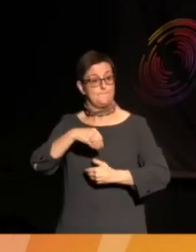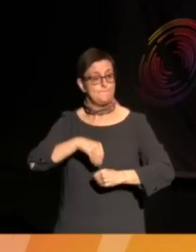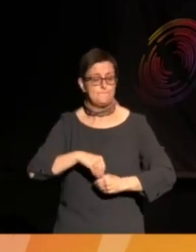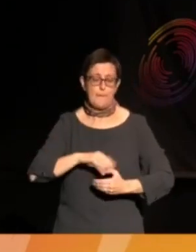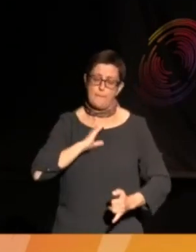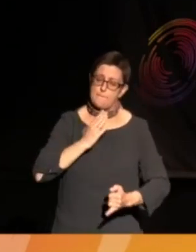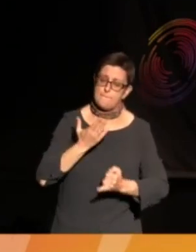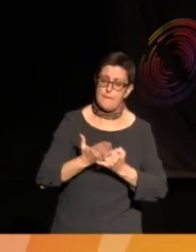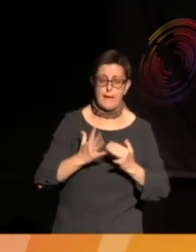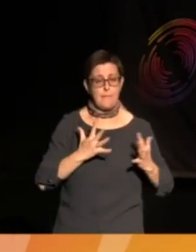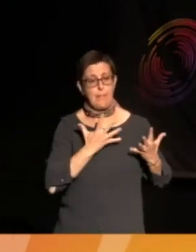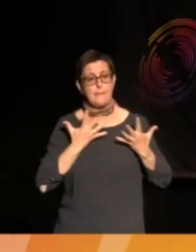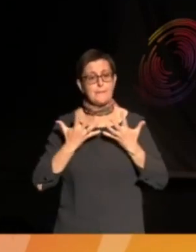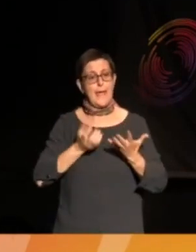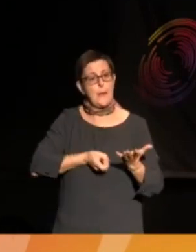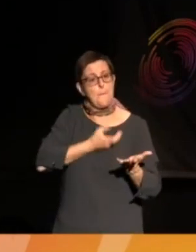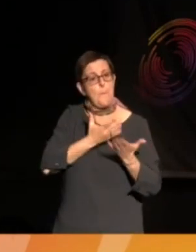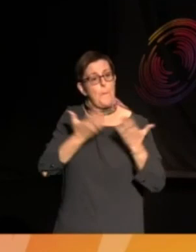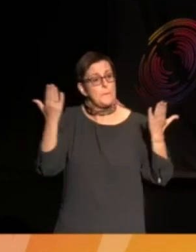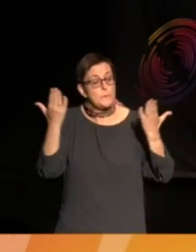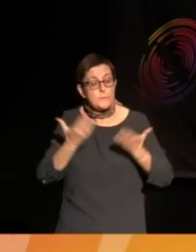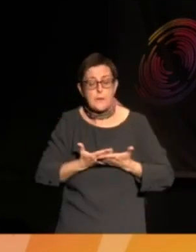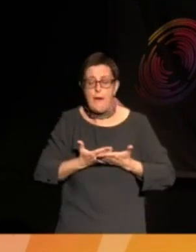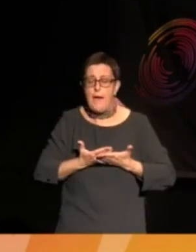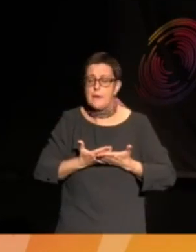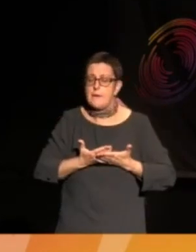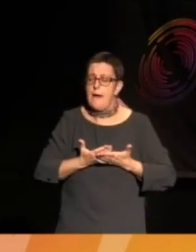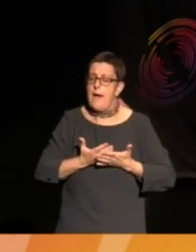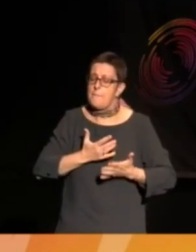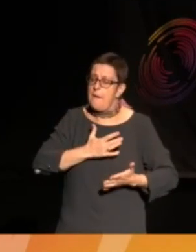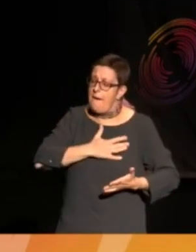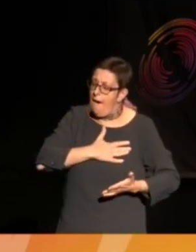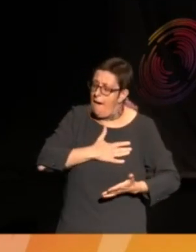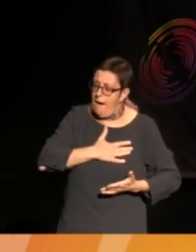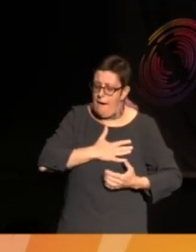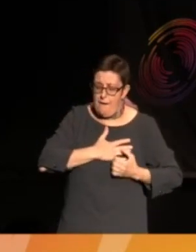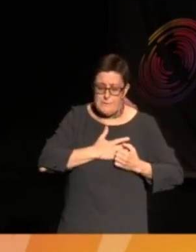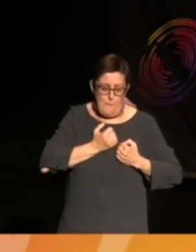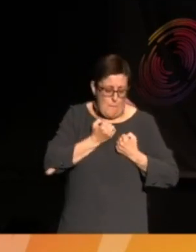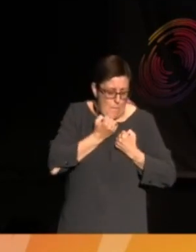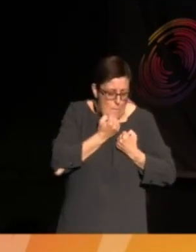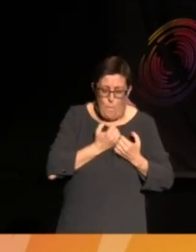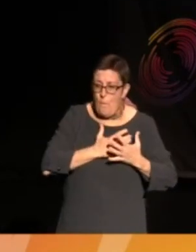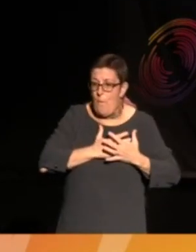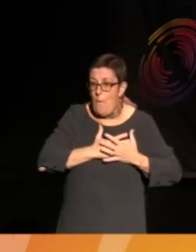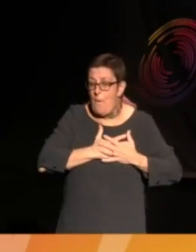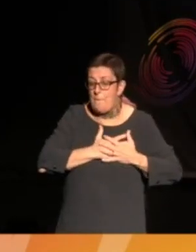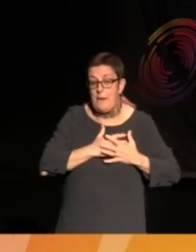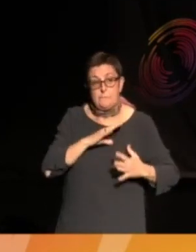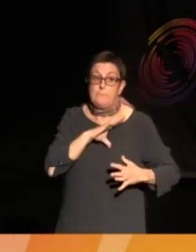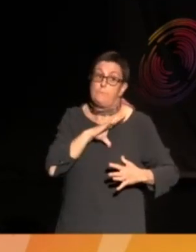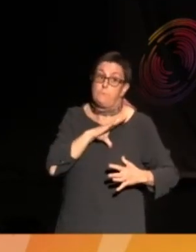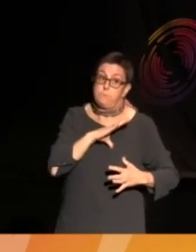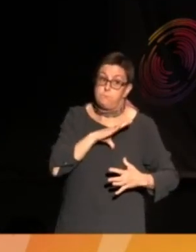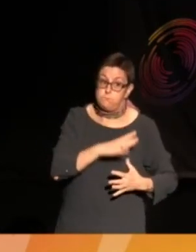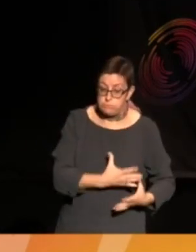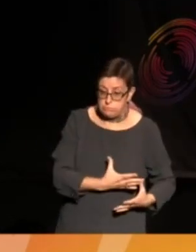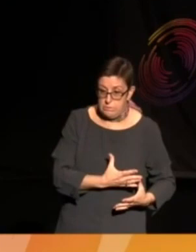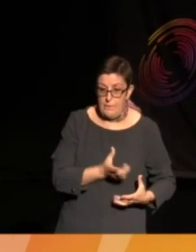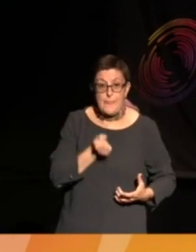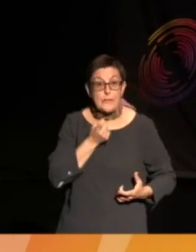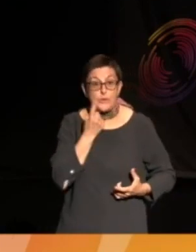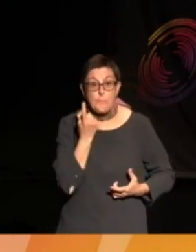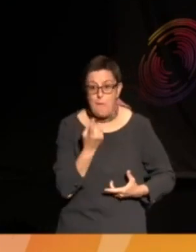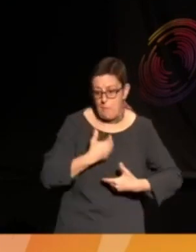It's been heartwarming and invigorating and tiring and it'll be a marvellous thing tomorrow to get